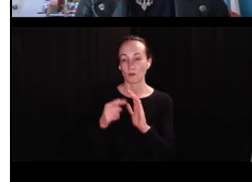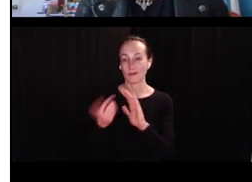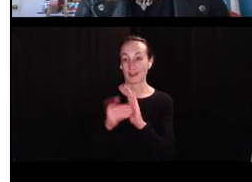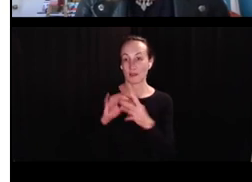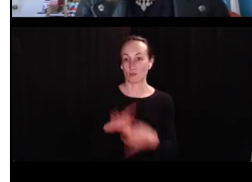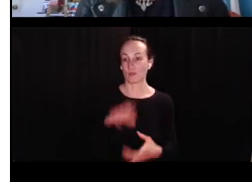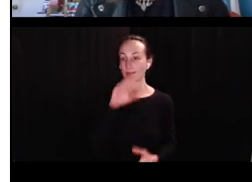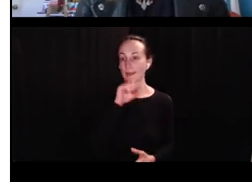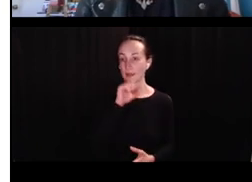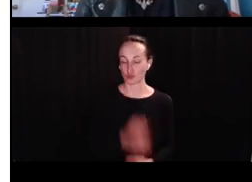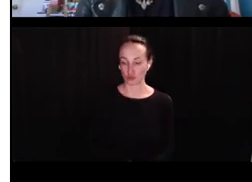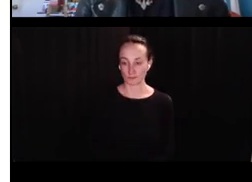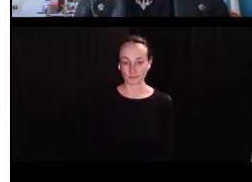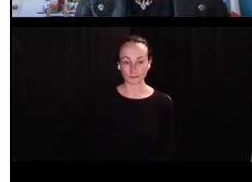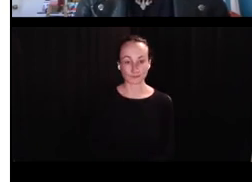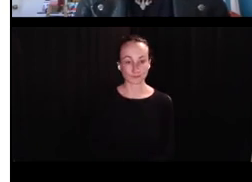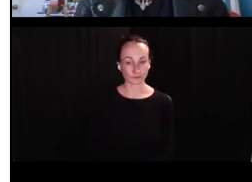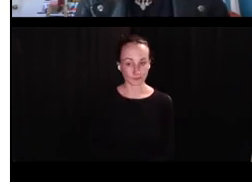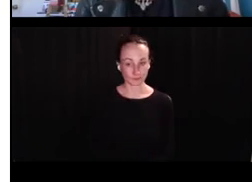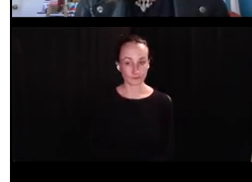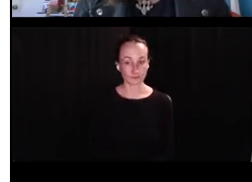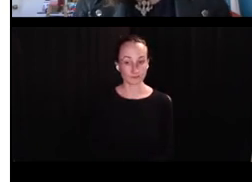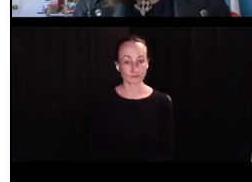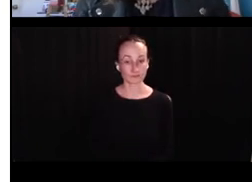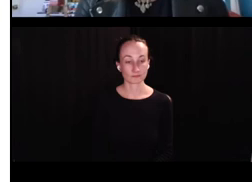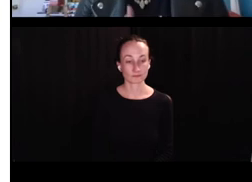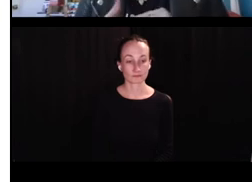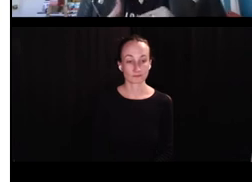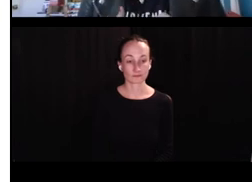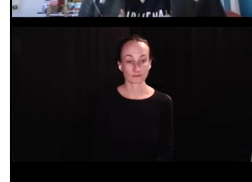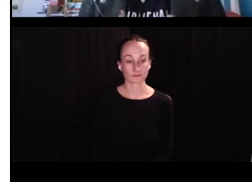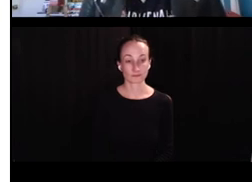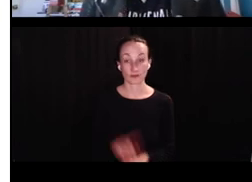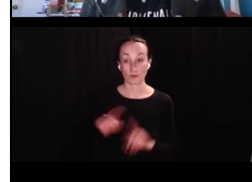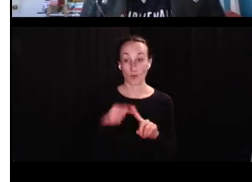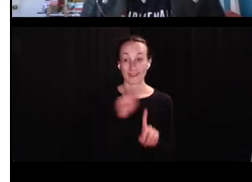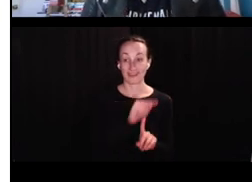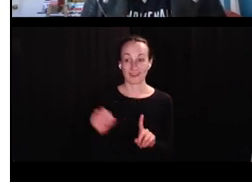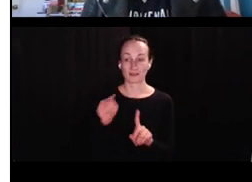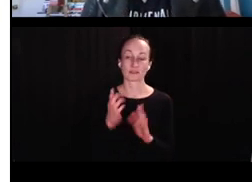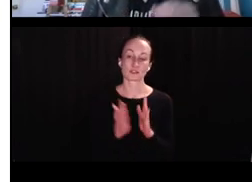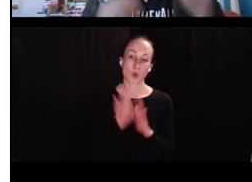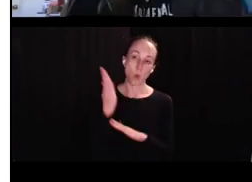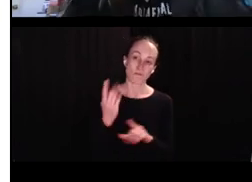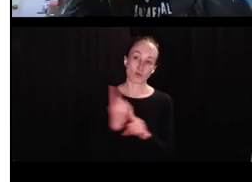Okay. Here's another one, um, that I wanted to show this time with age. Um, so